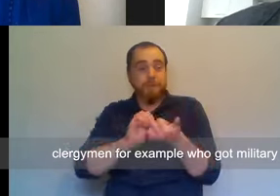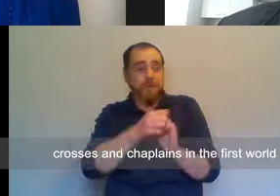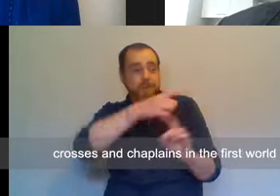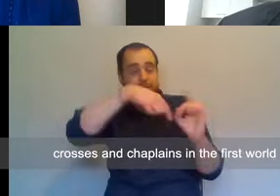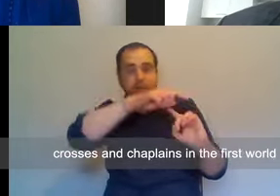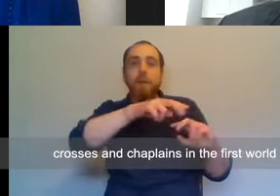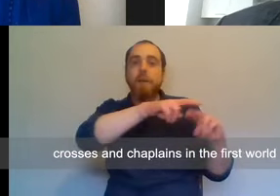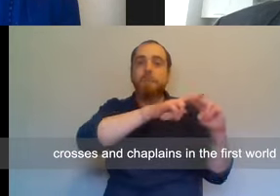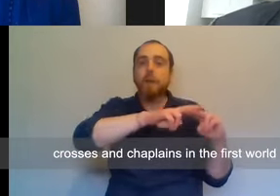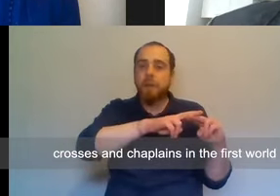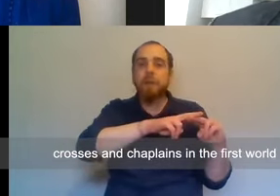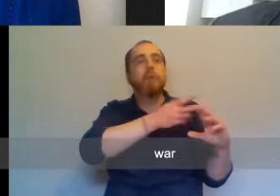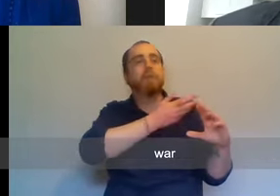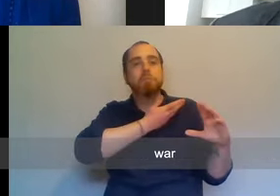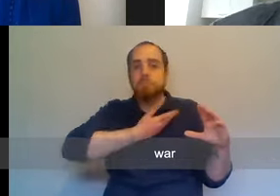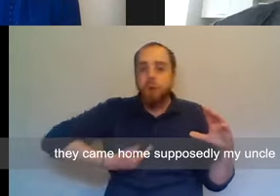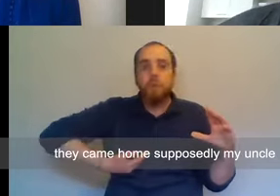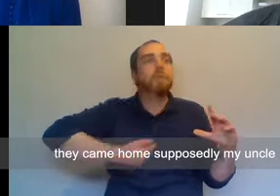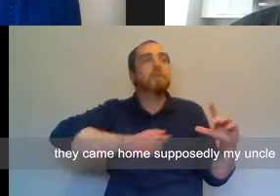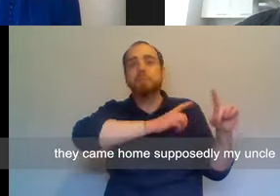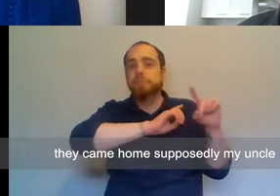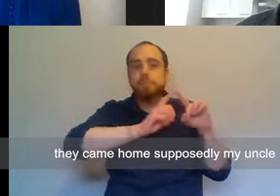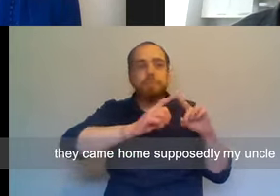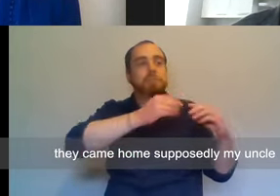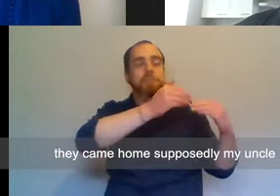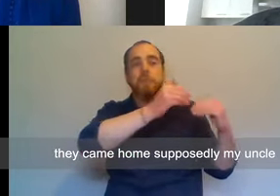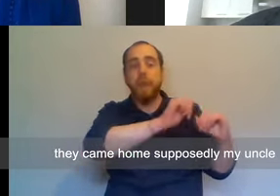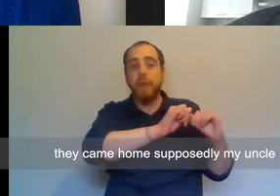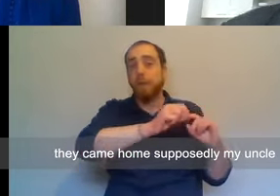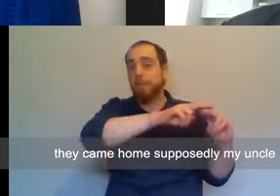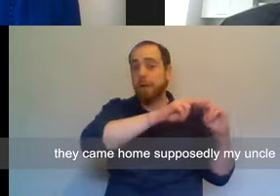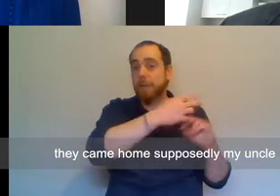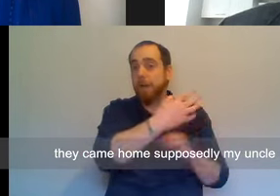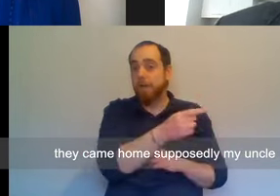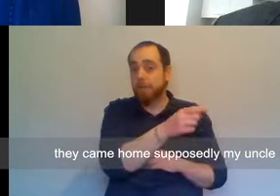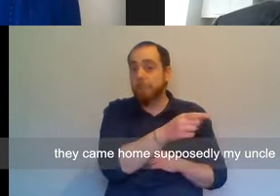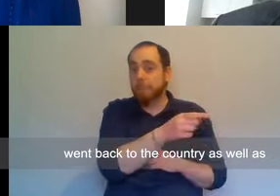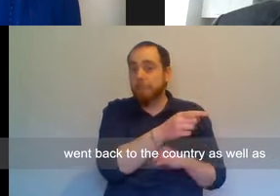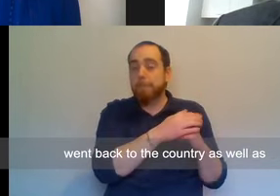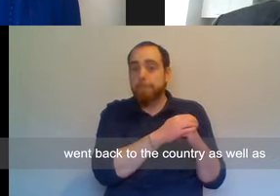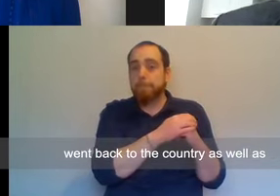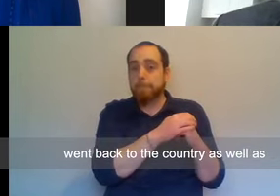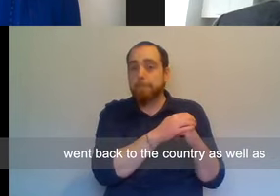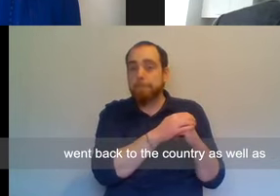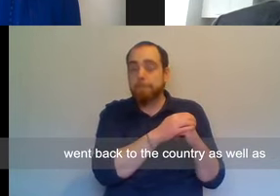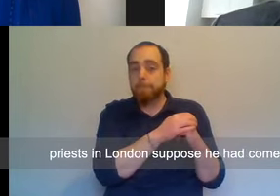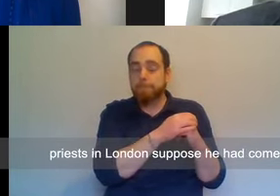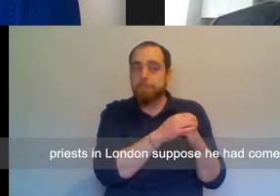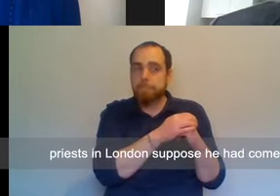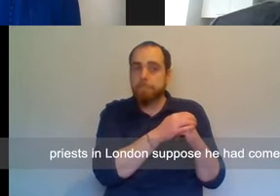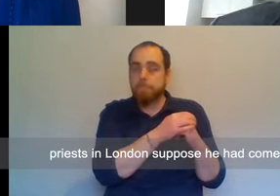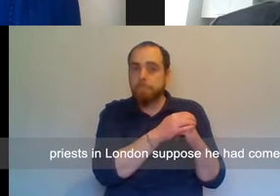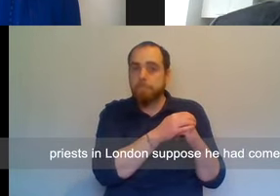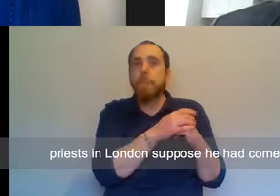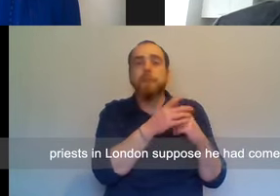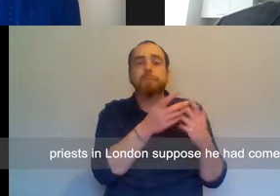who brought military crosses and chaplains in the First World War. They came home, suppose my uncle back to London.